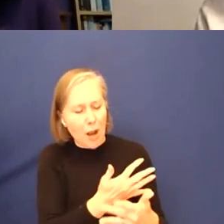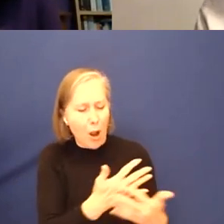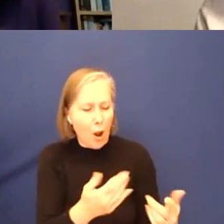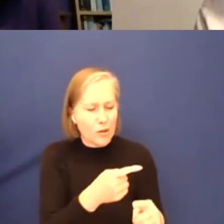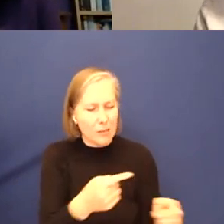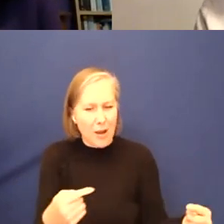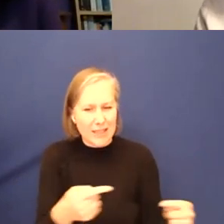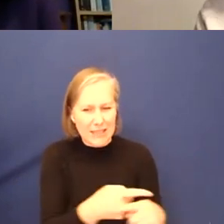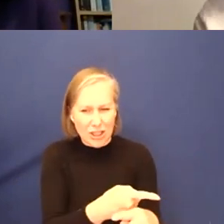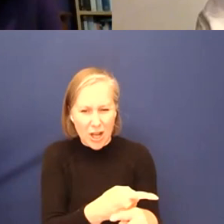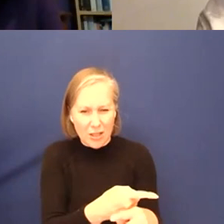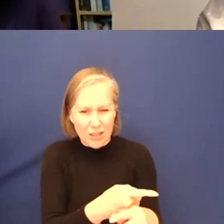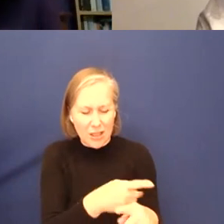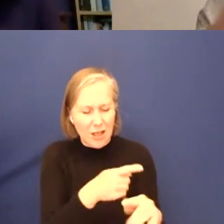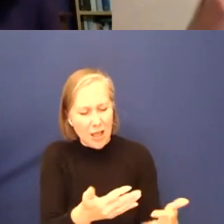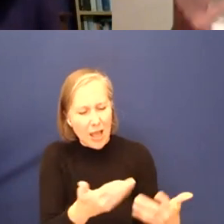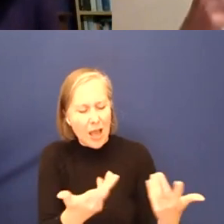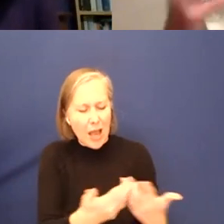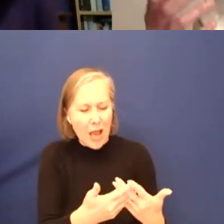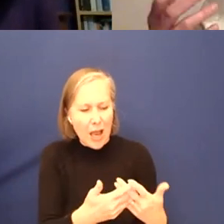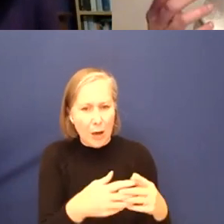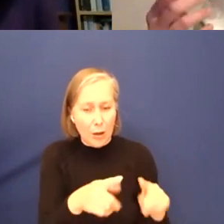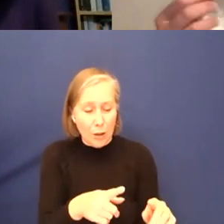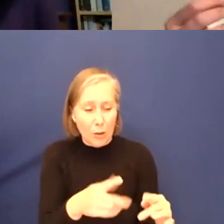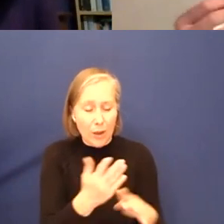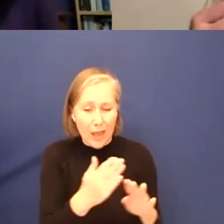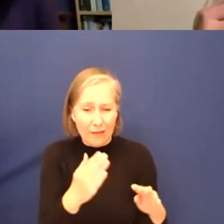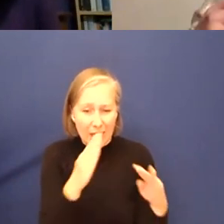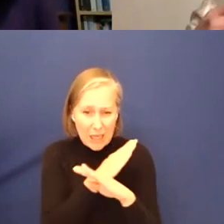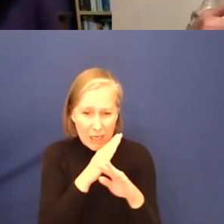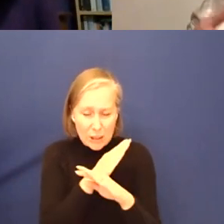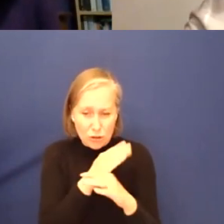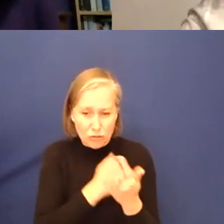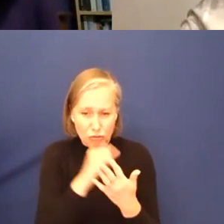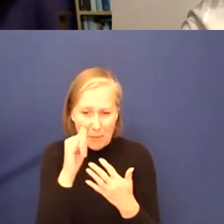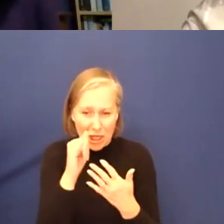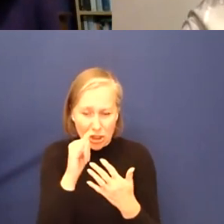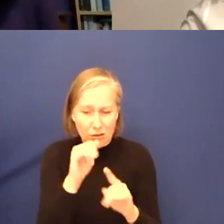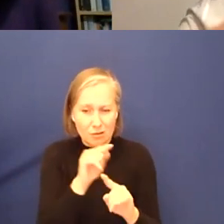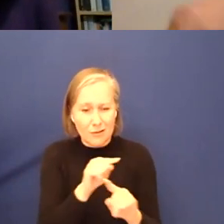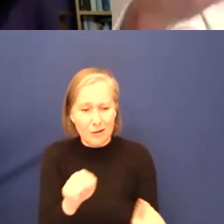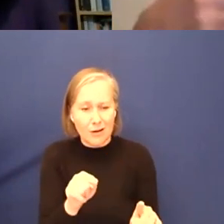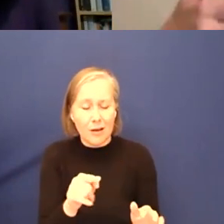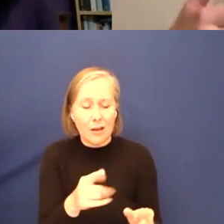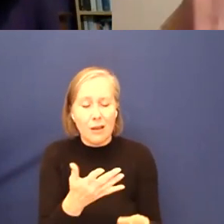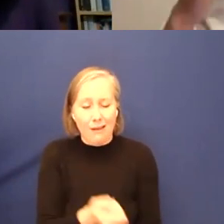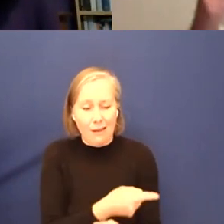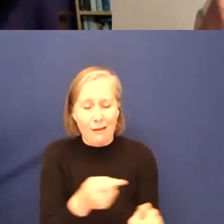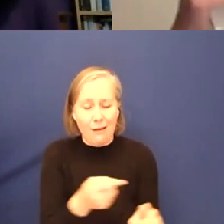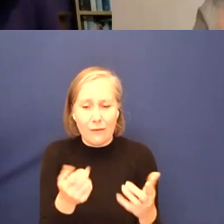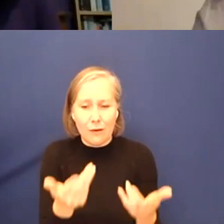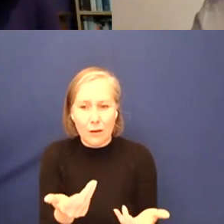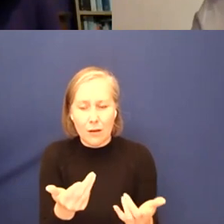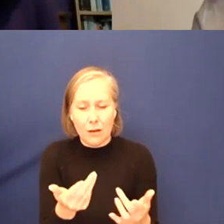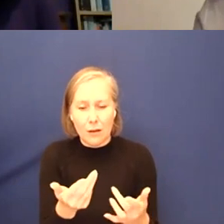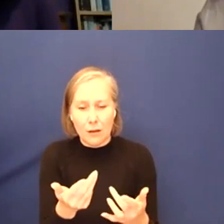and, for example, how we have this hidden discrimination. So when you have, um, the thing that I didn't have the time